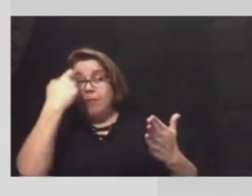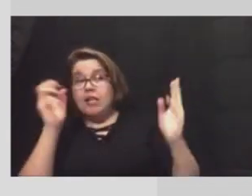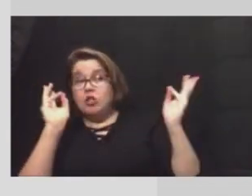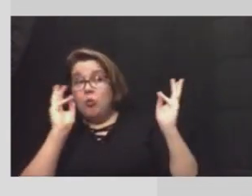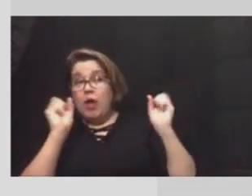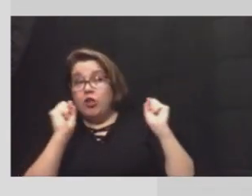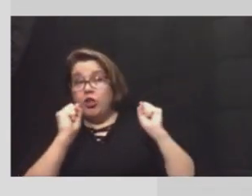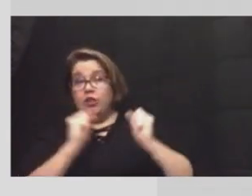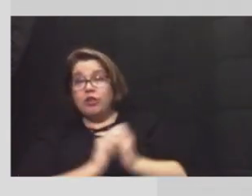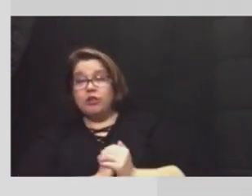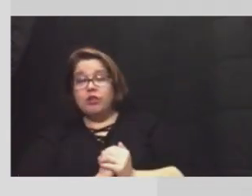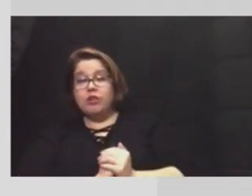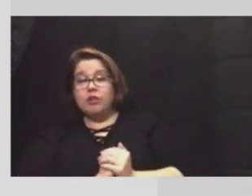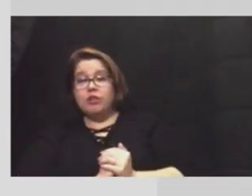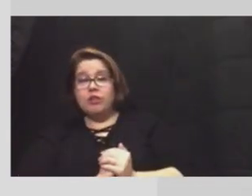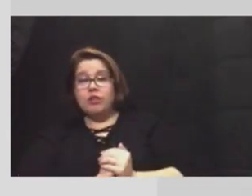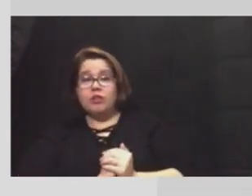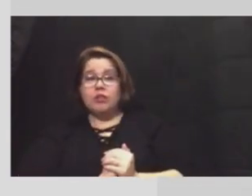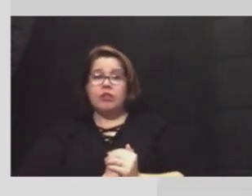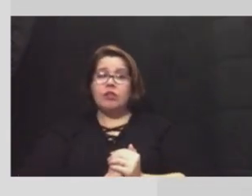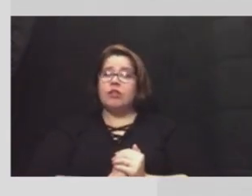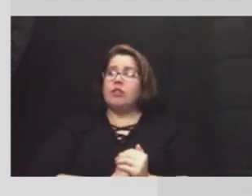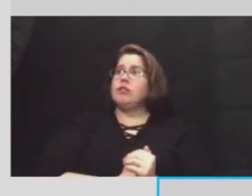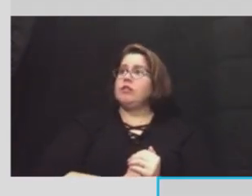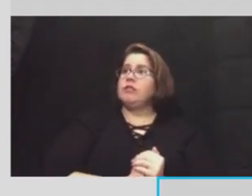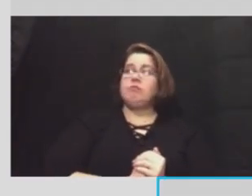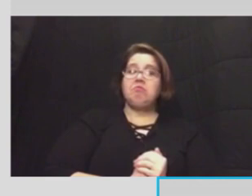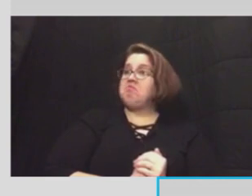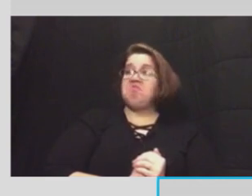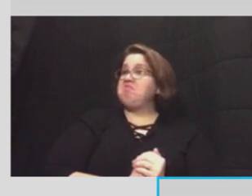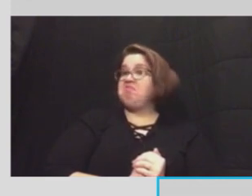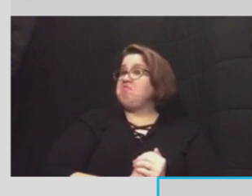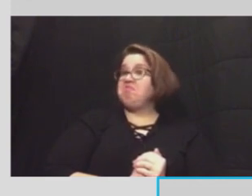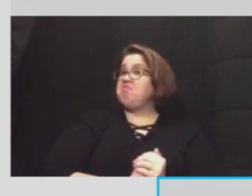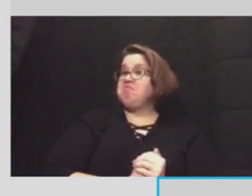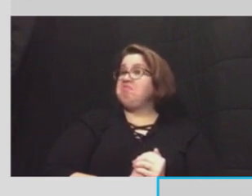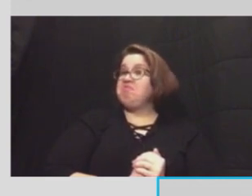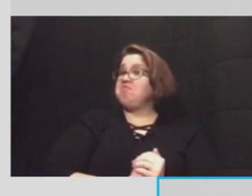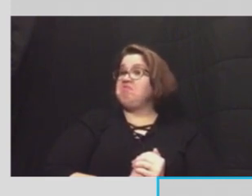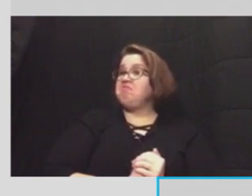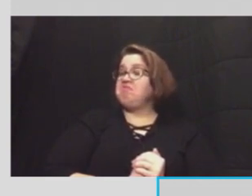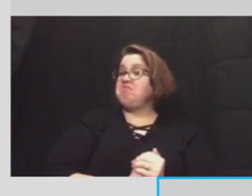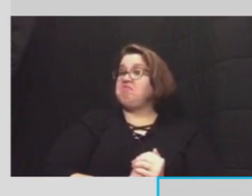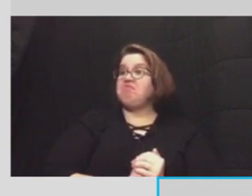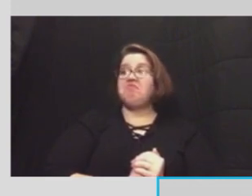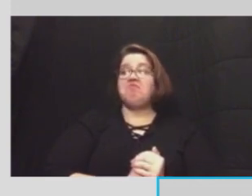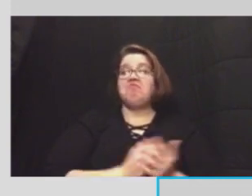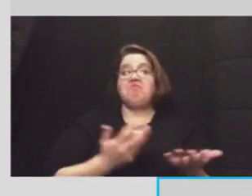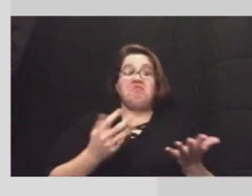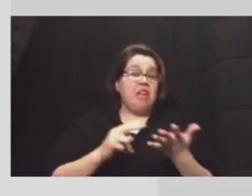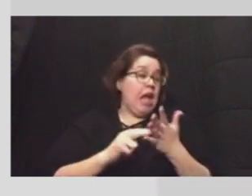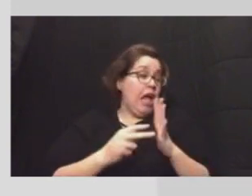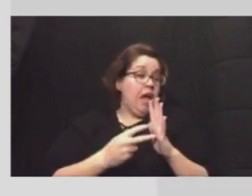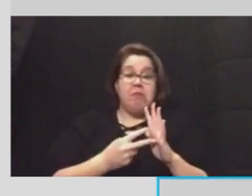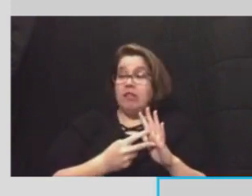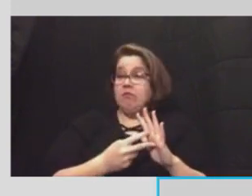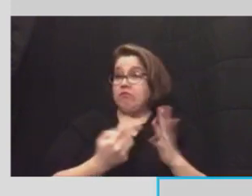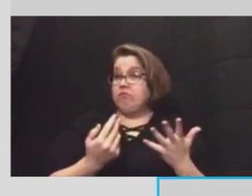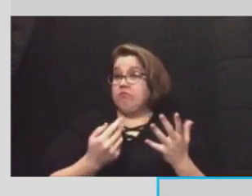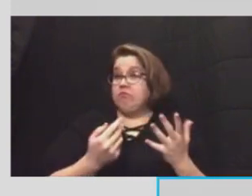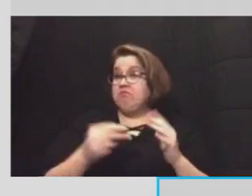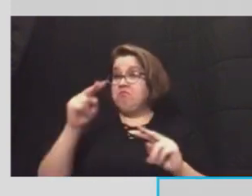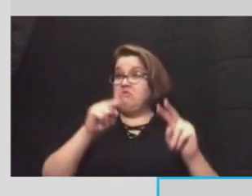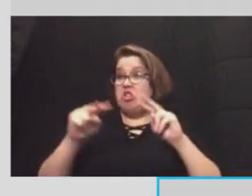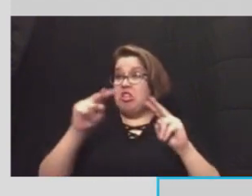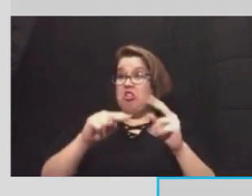not me yeah i i mean you can look at press